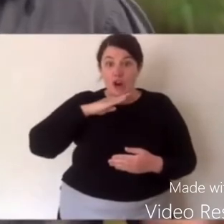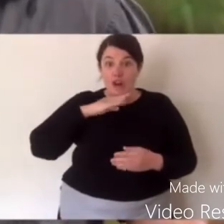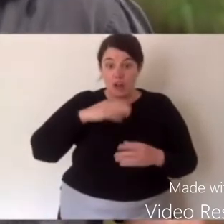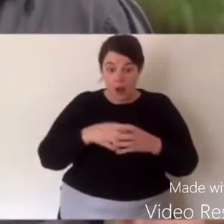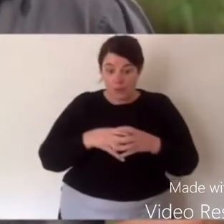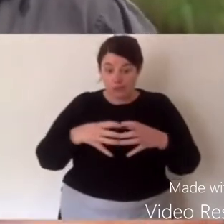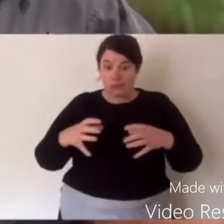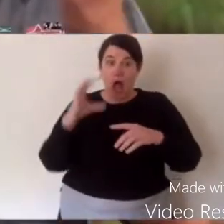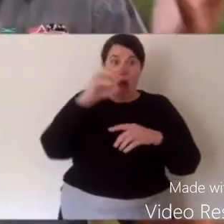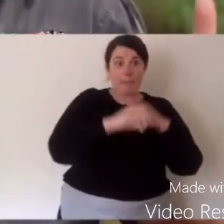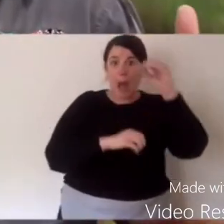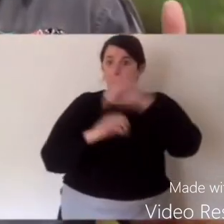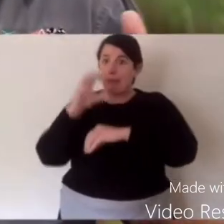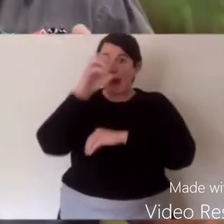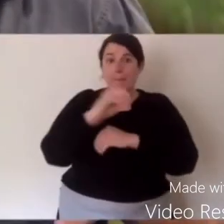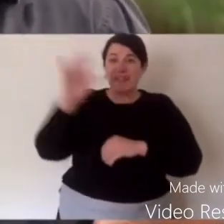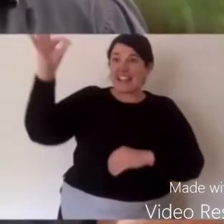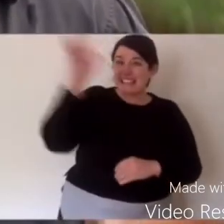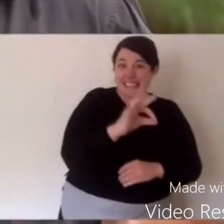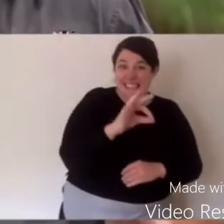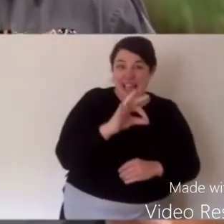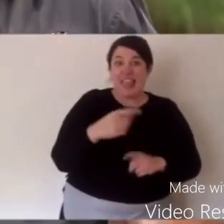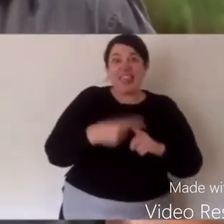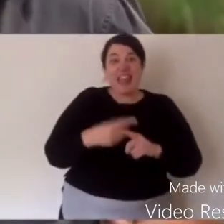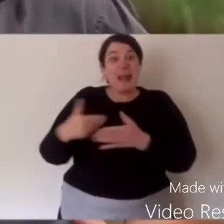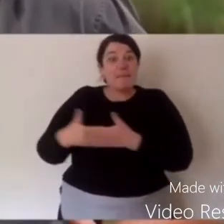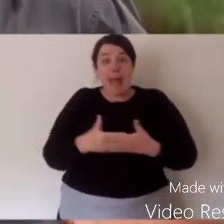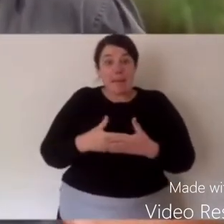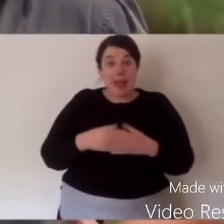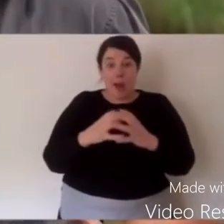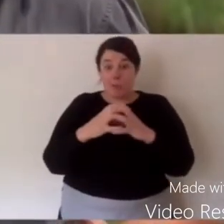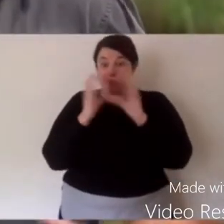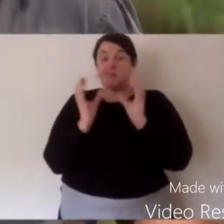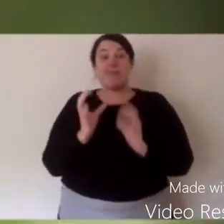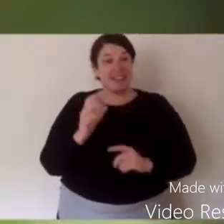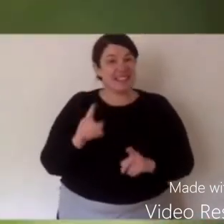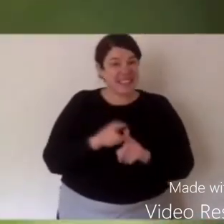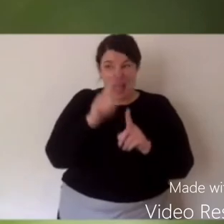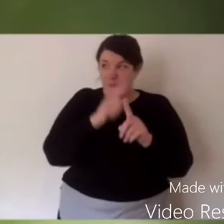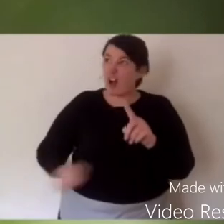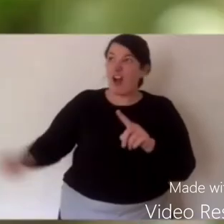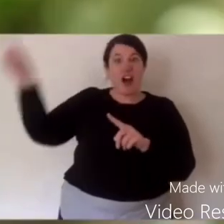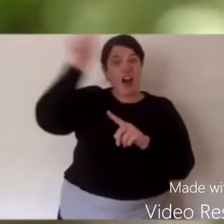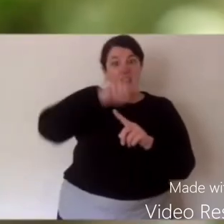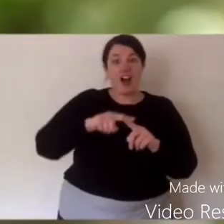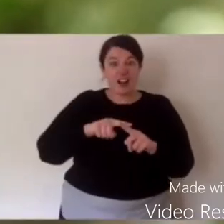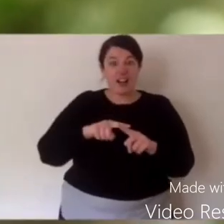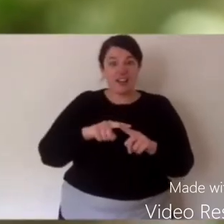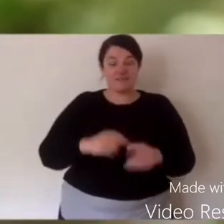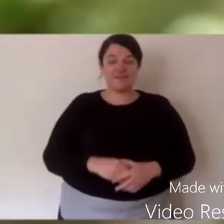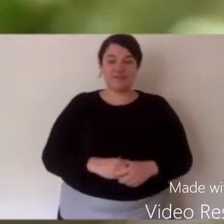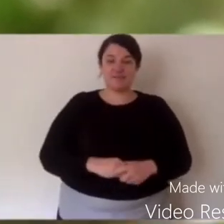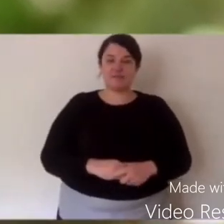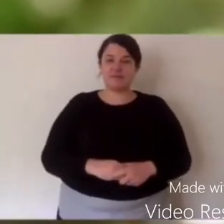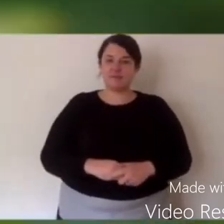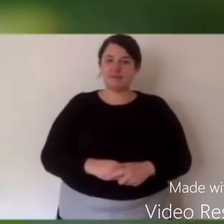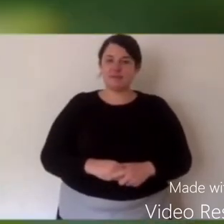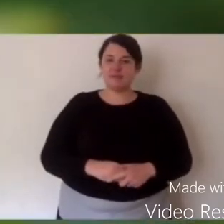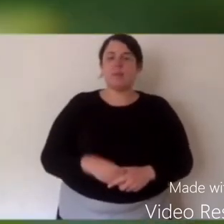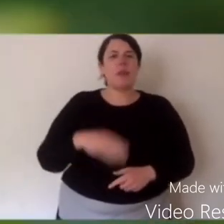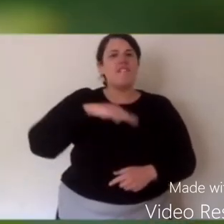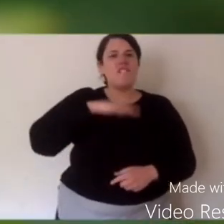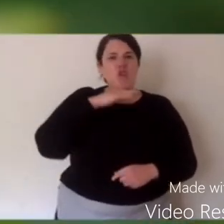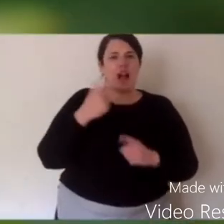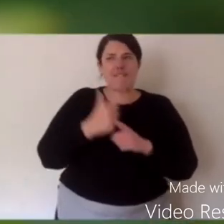It eats a bunch of insects, it grows up, and that cycle goes all over again. Frogs, like most animals, have lots of